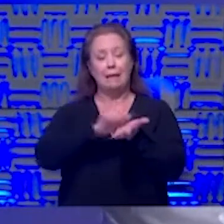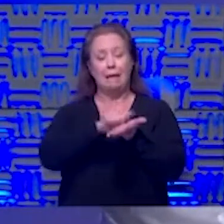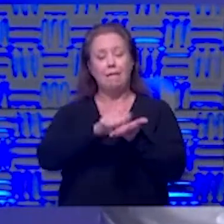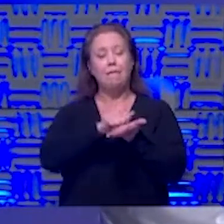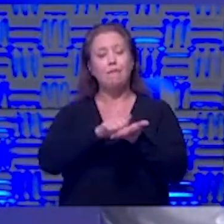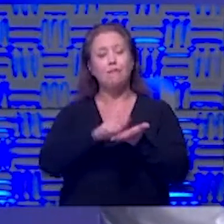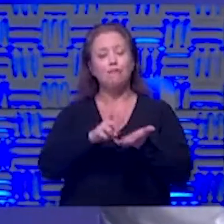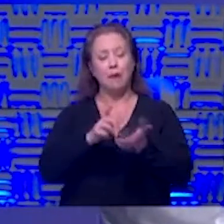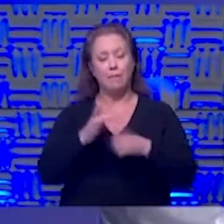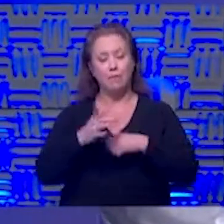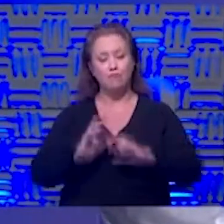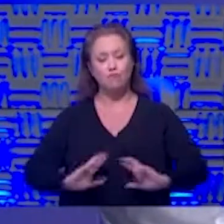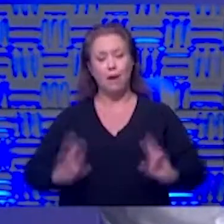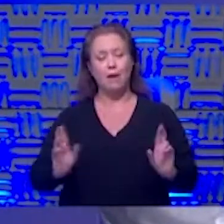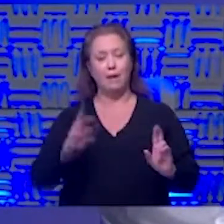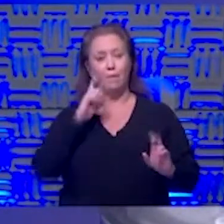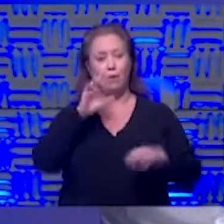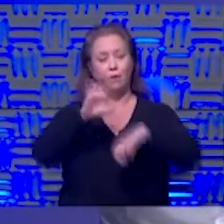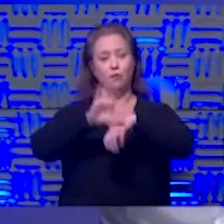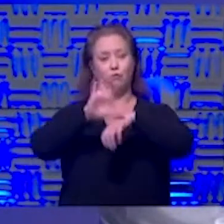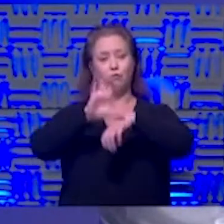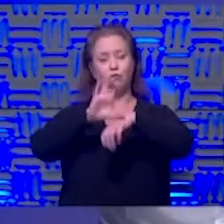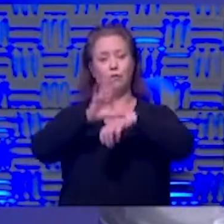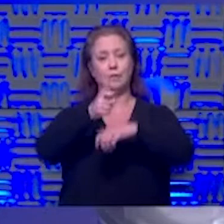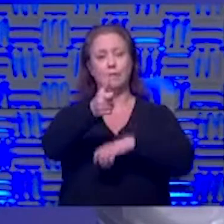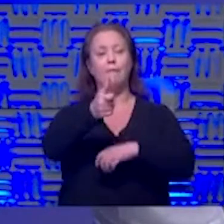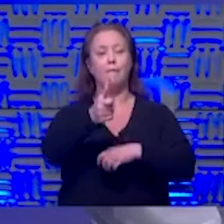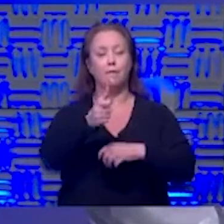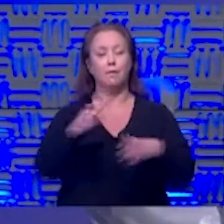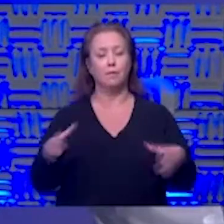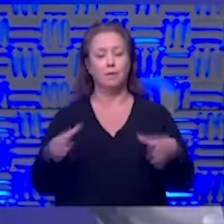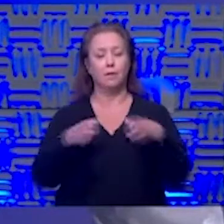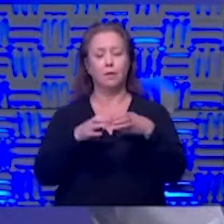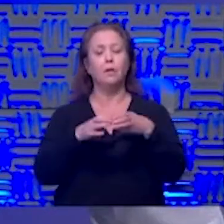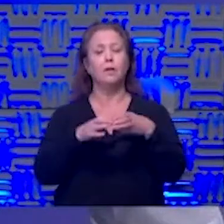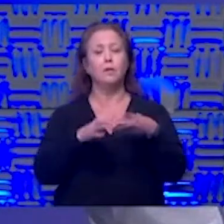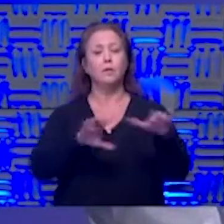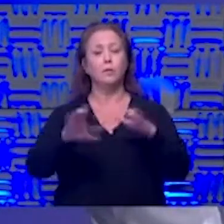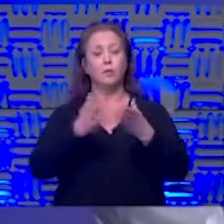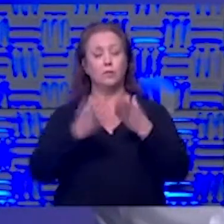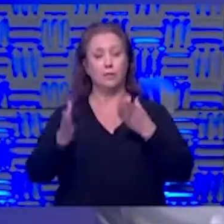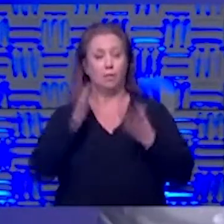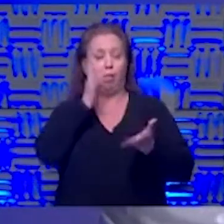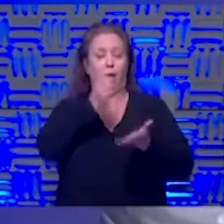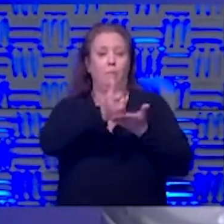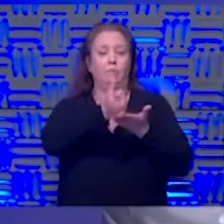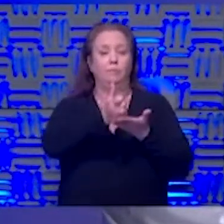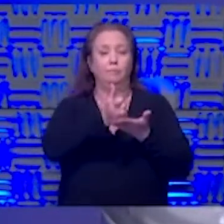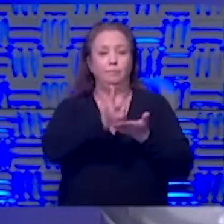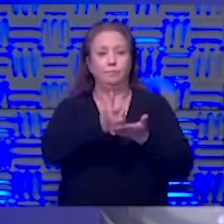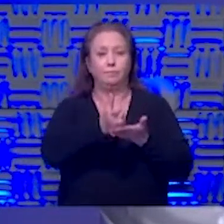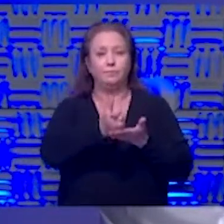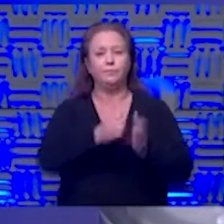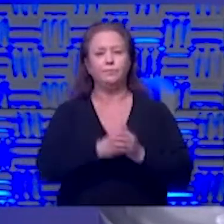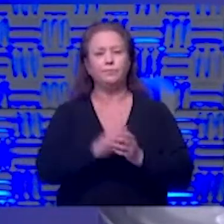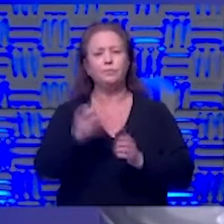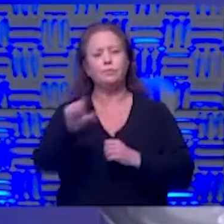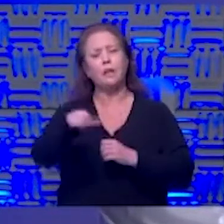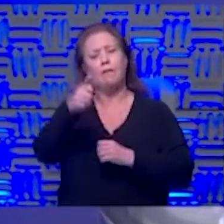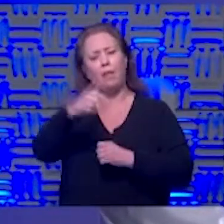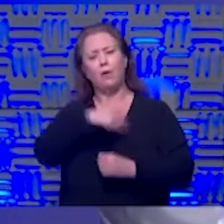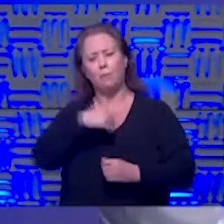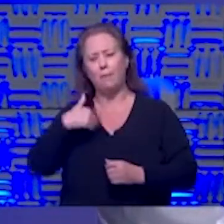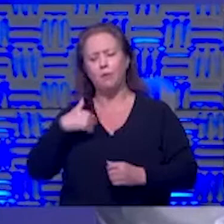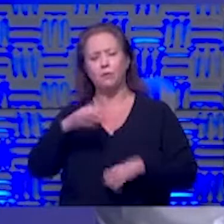or have it available through the the church itself the congregation doing those things will help but i think if other members and